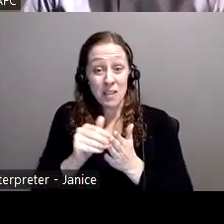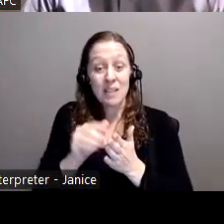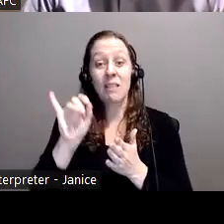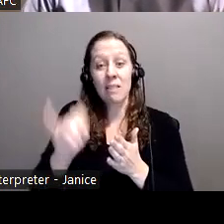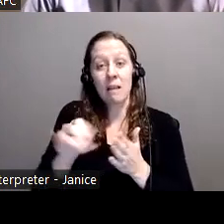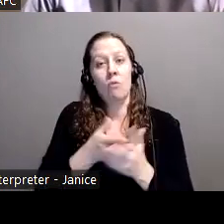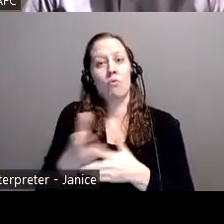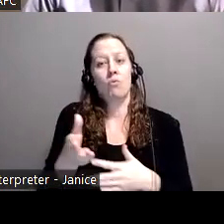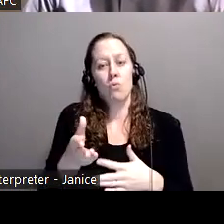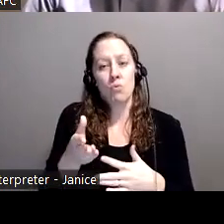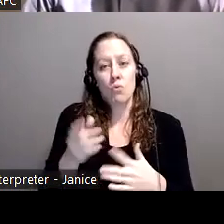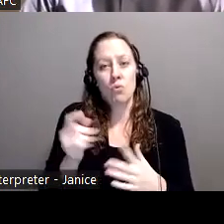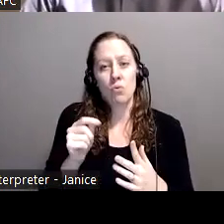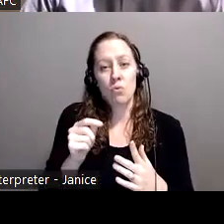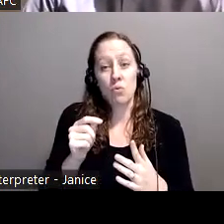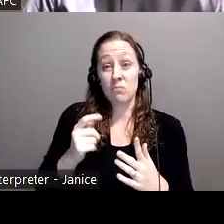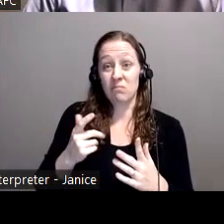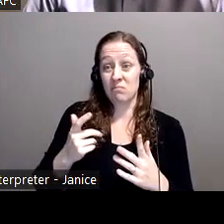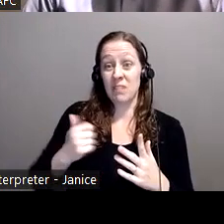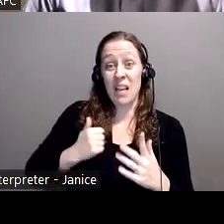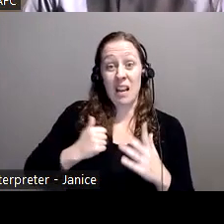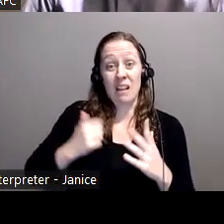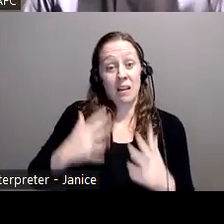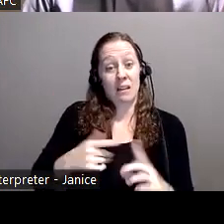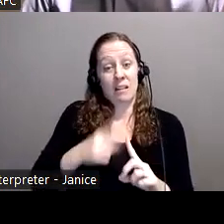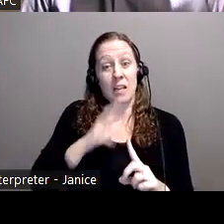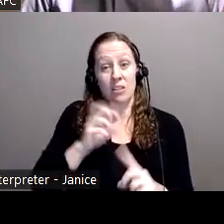Canadians 60 and over.